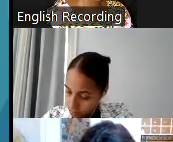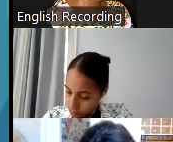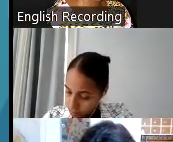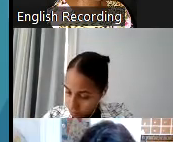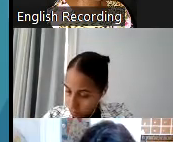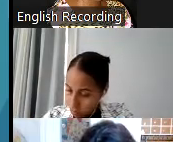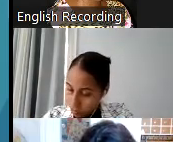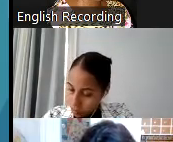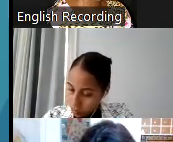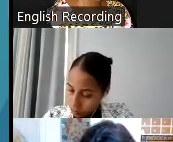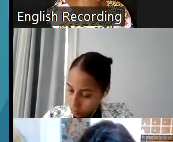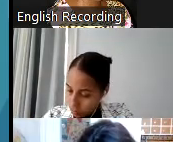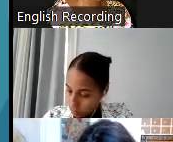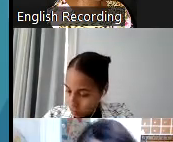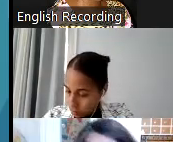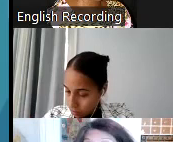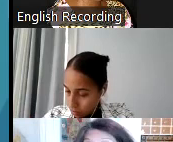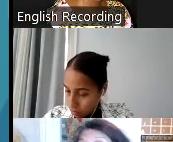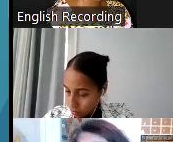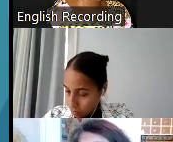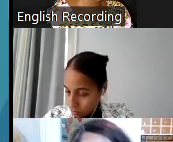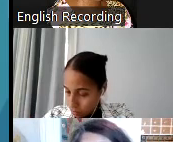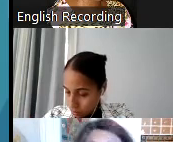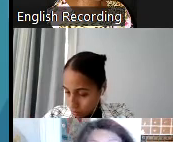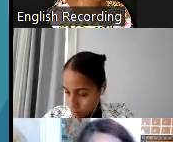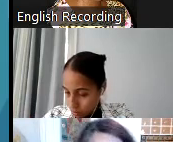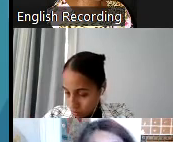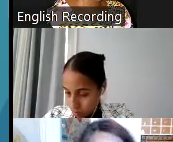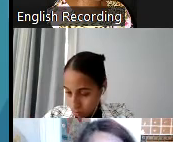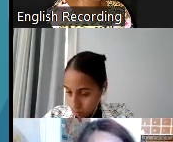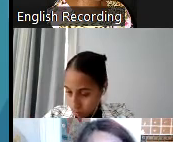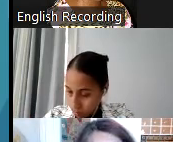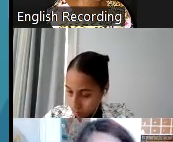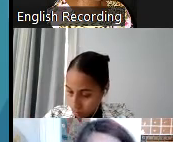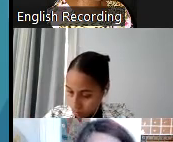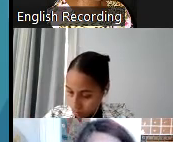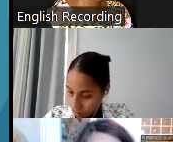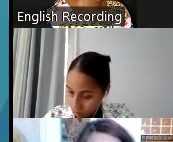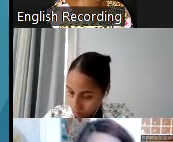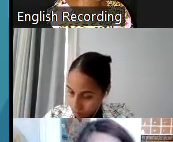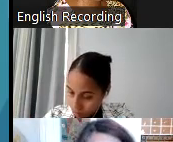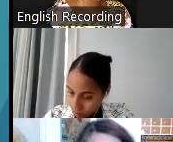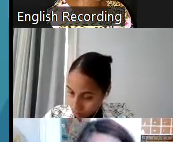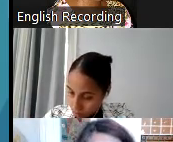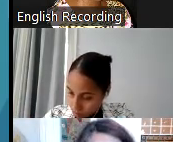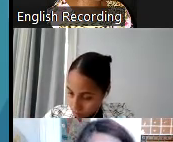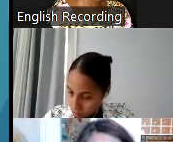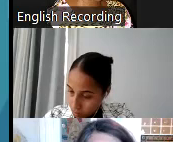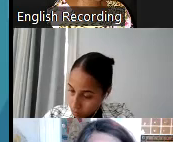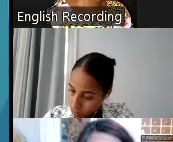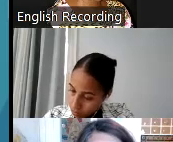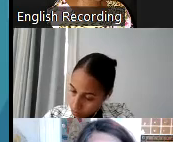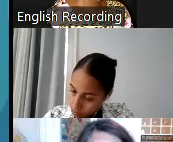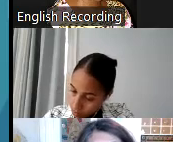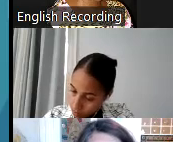So this is a little sort of at an angle to what you're asking. So I know we're capturing the thoughts